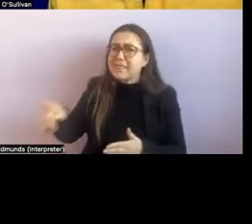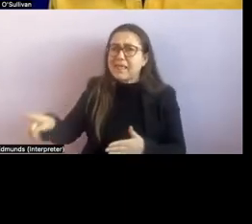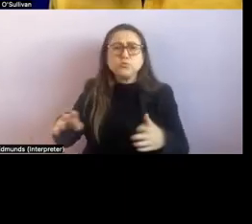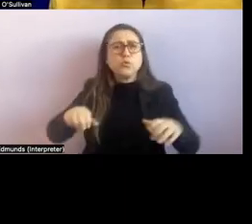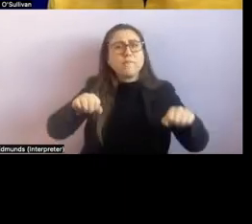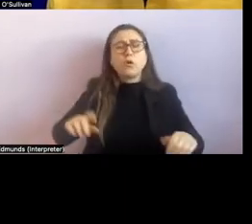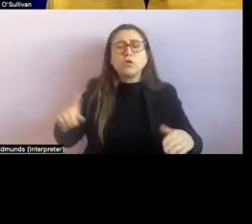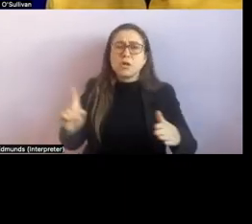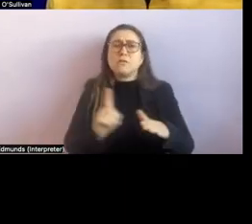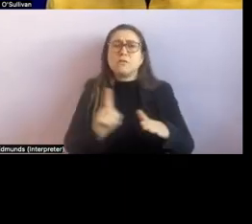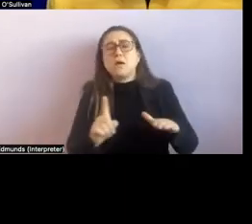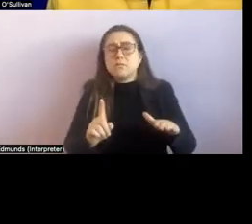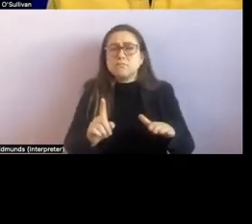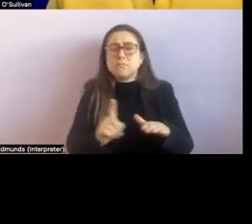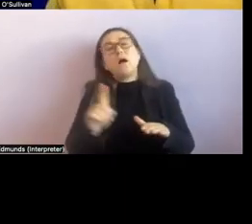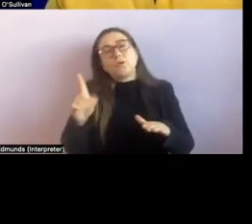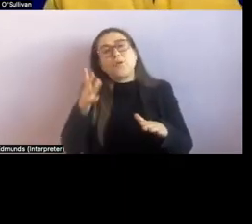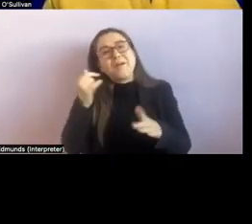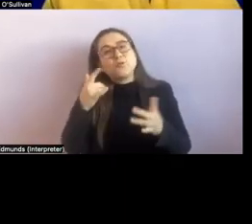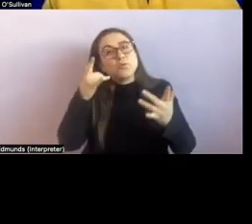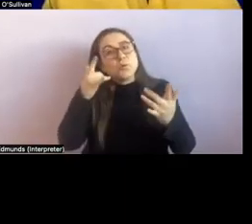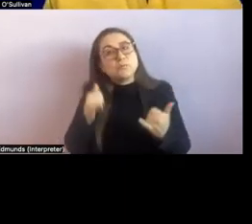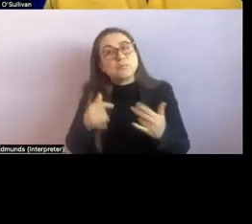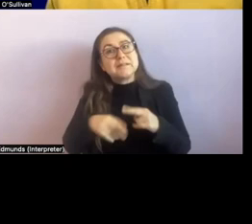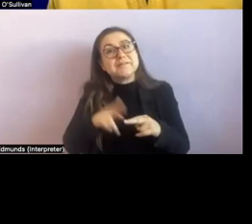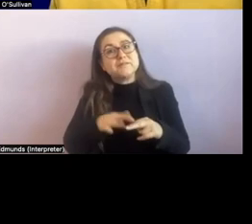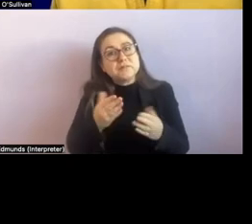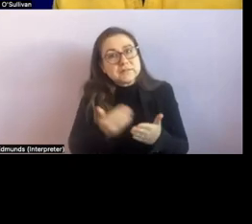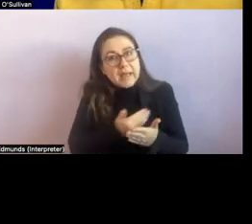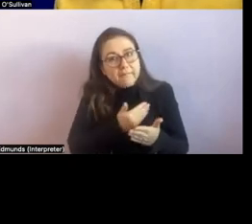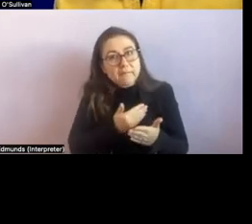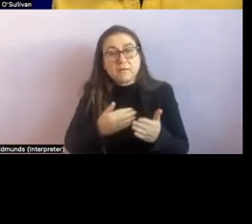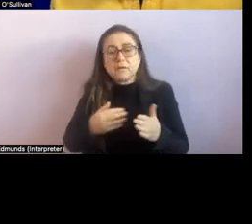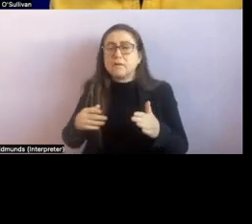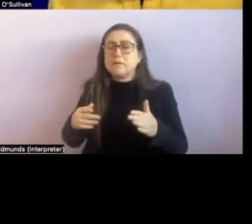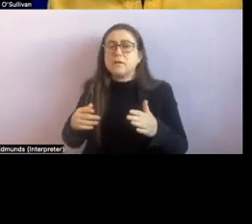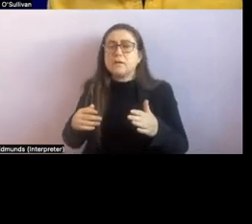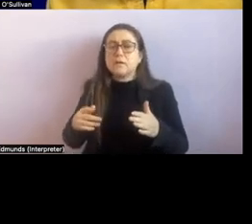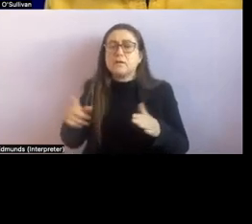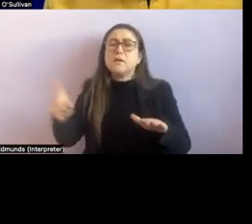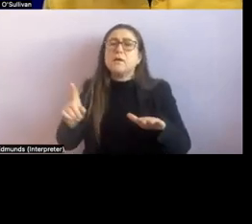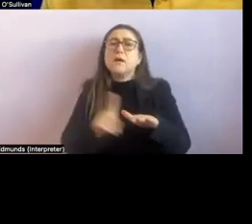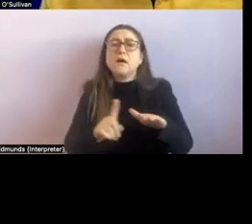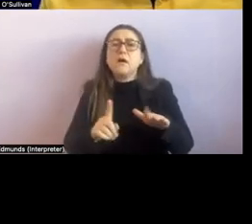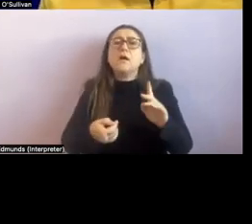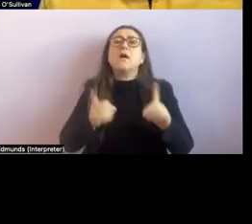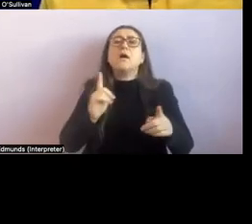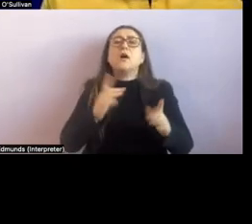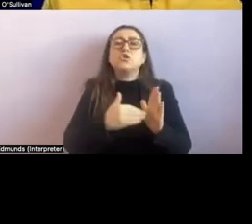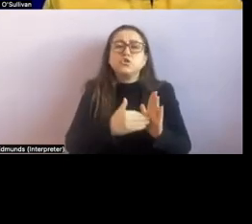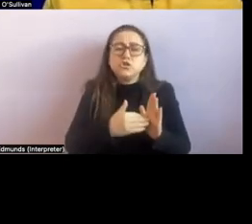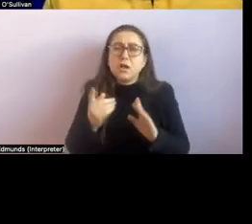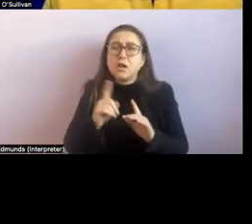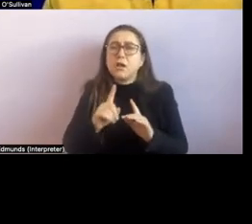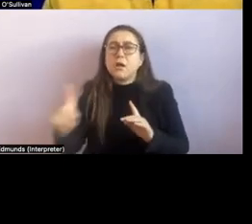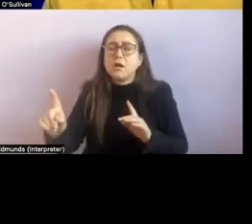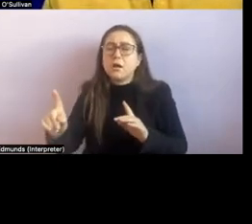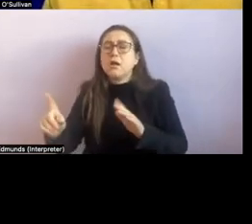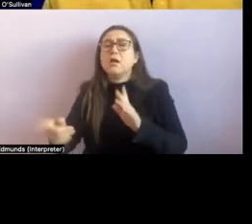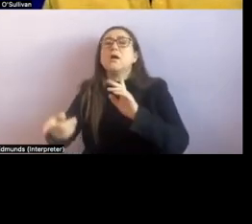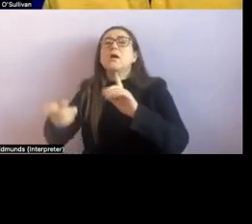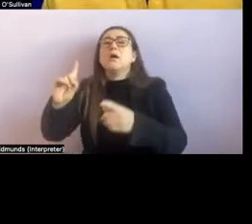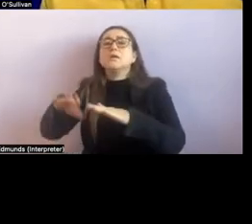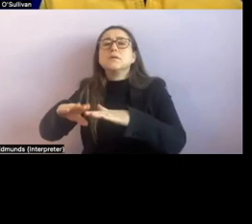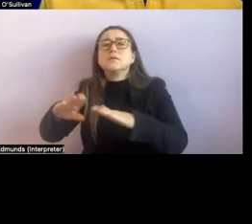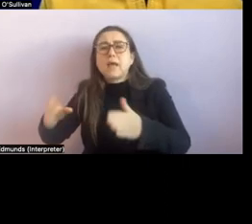once you've evaluated if it's a safe thing to do i think it's important to know whether the people we are working with can they protect themselves um